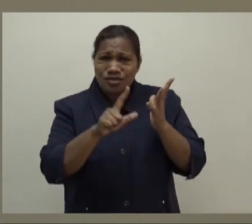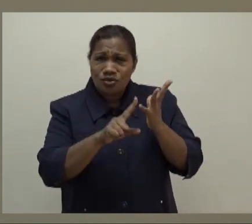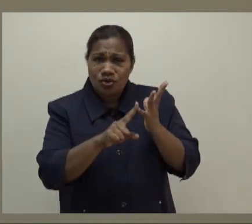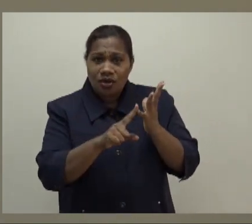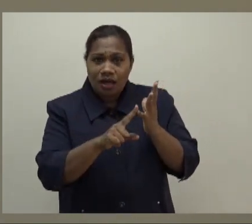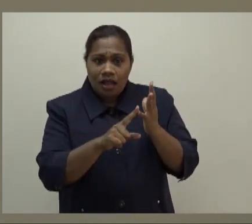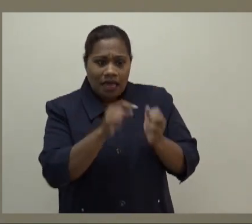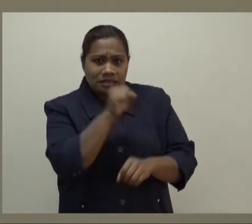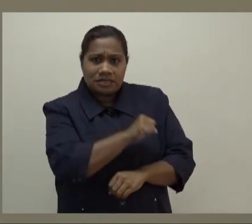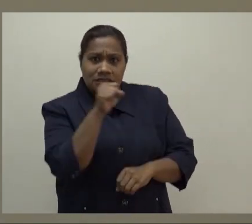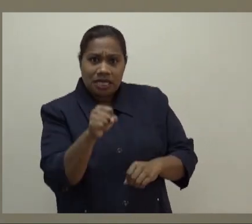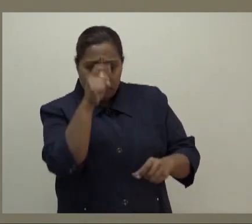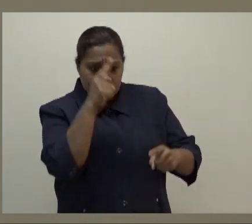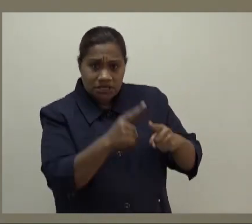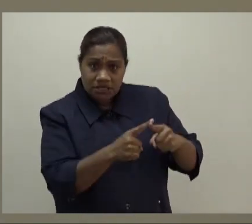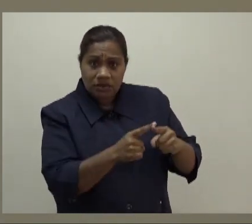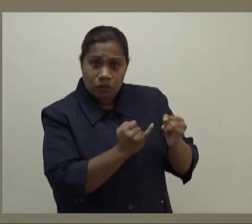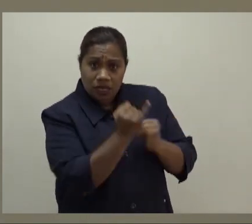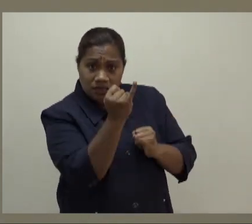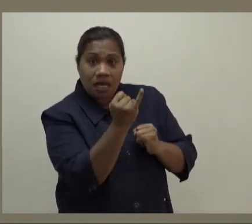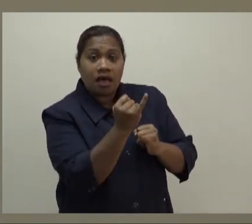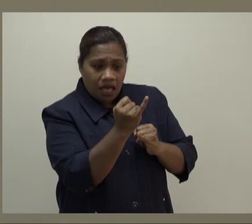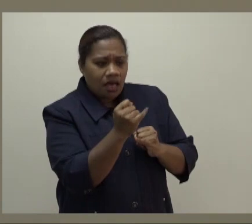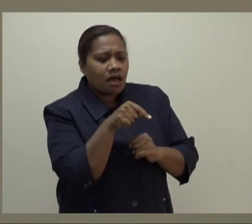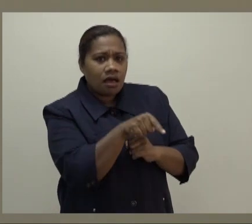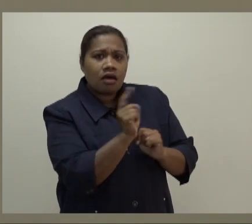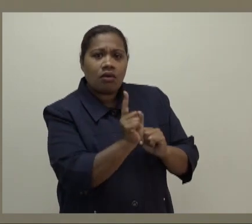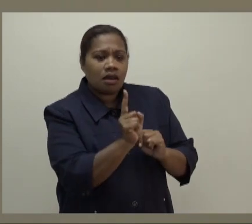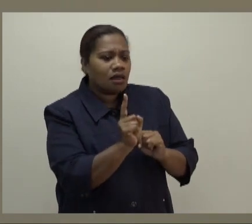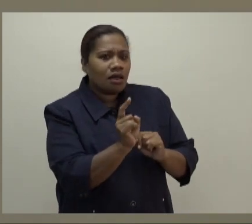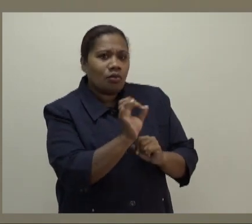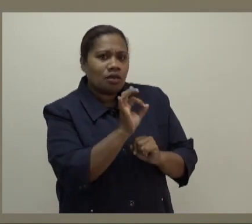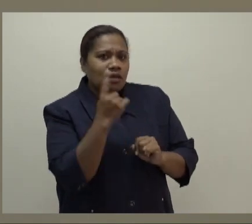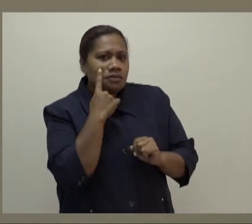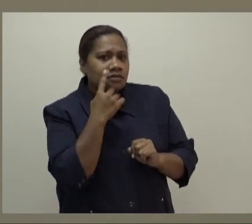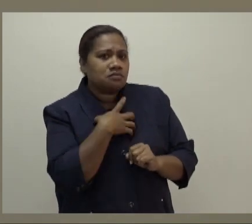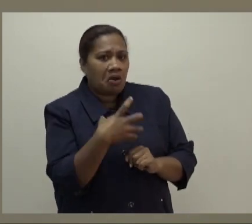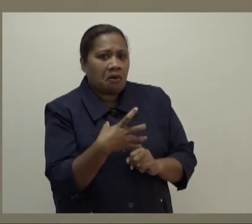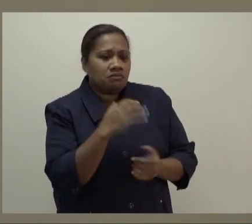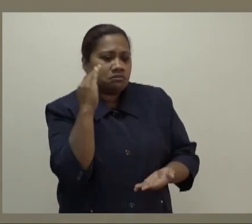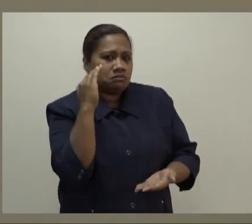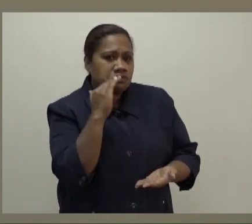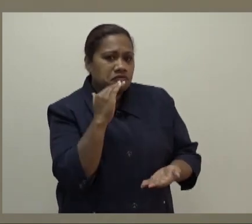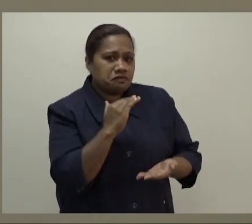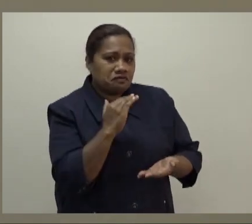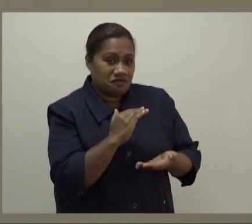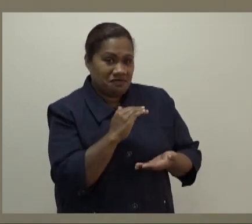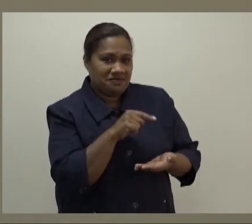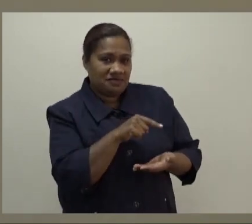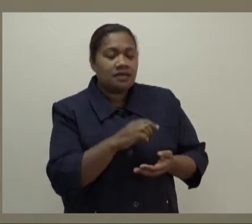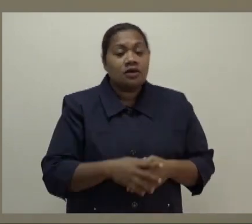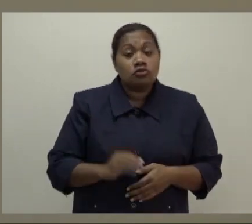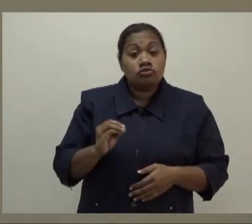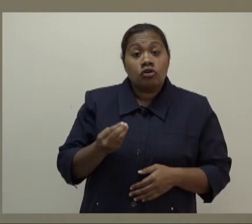ICU care caseloads. We, so given that we have